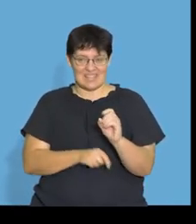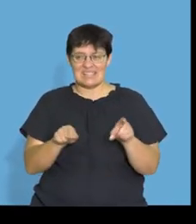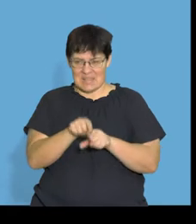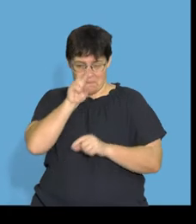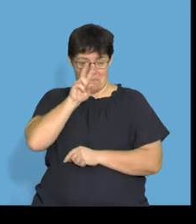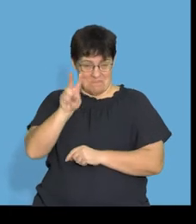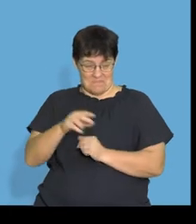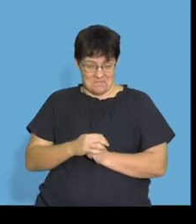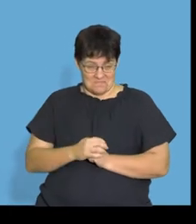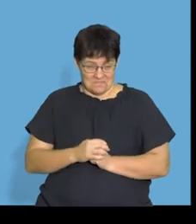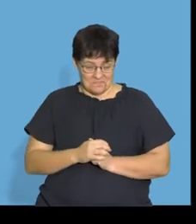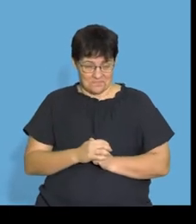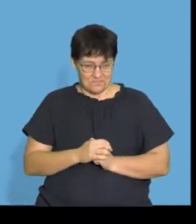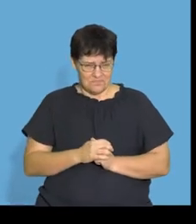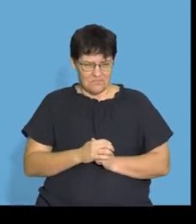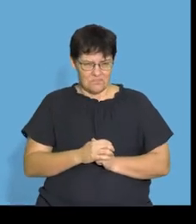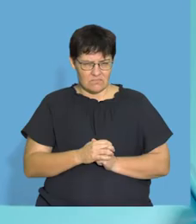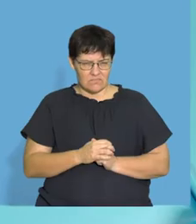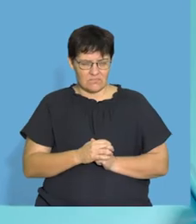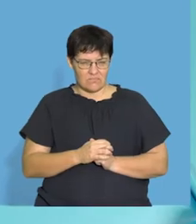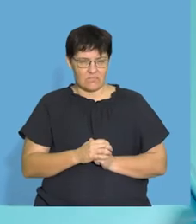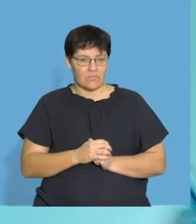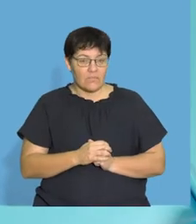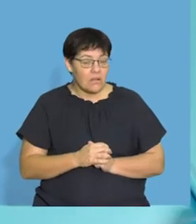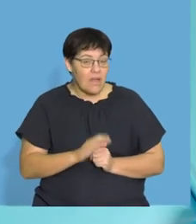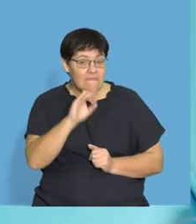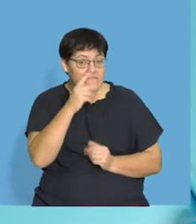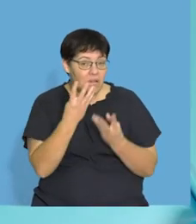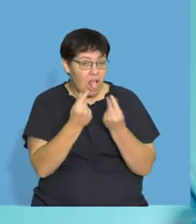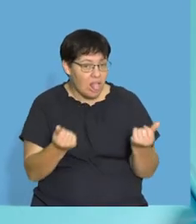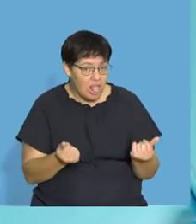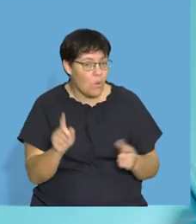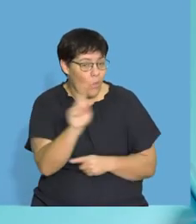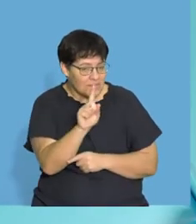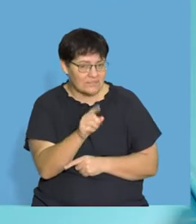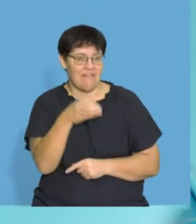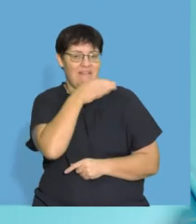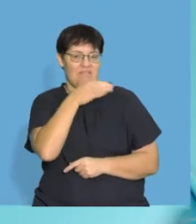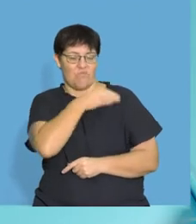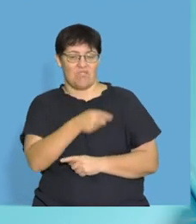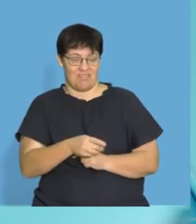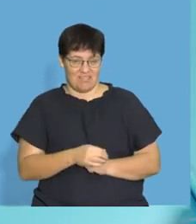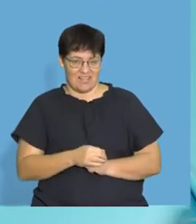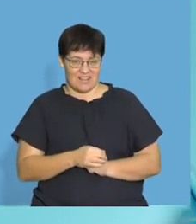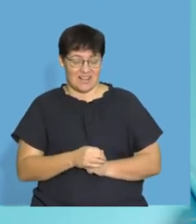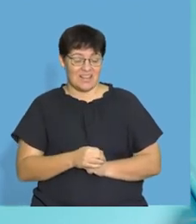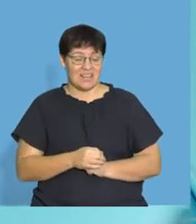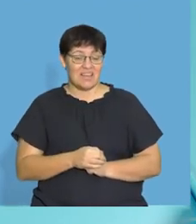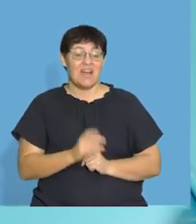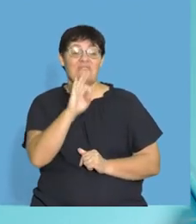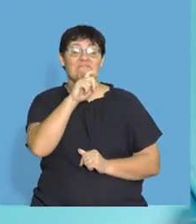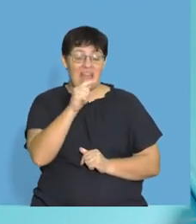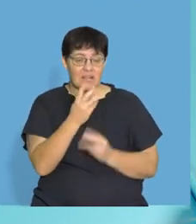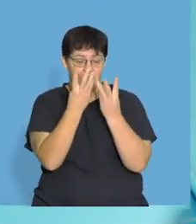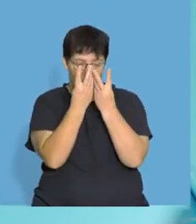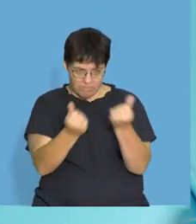Exactly like we're looking at now. But you know what dissolves fat? Alcohol, right? Fat